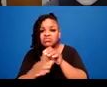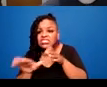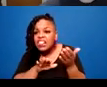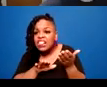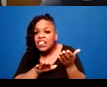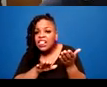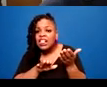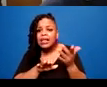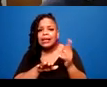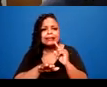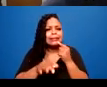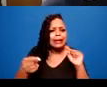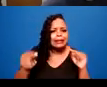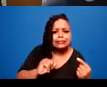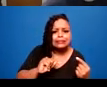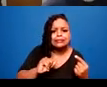self or others.